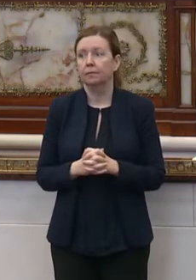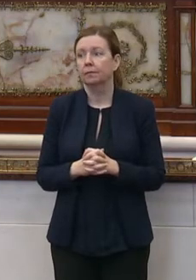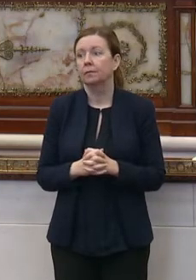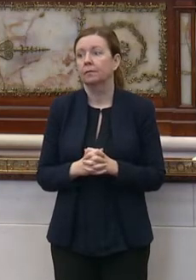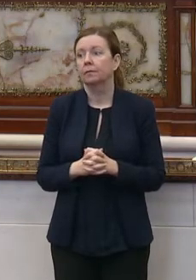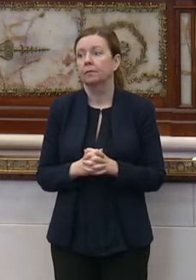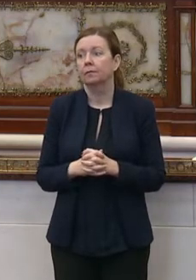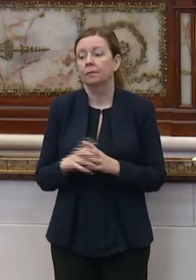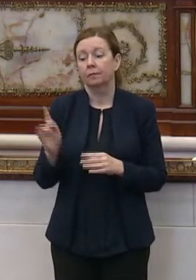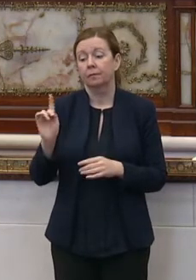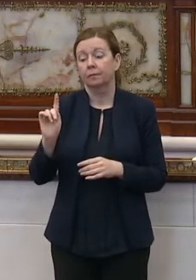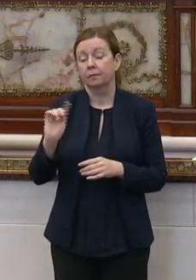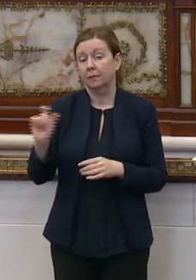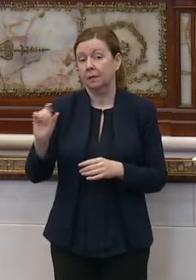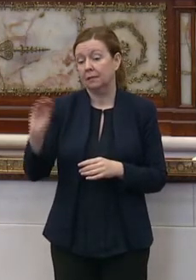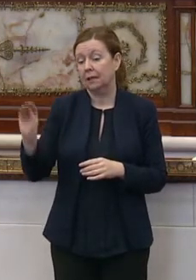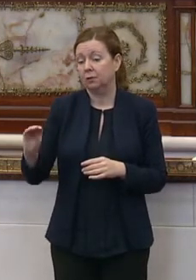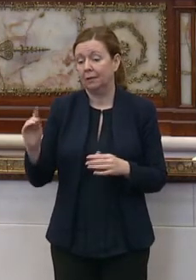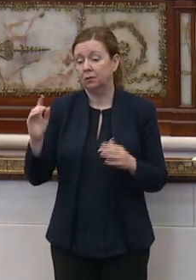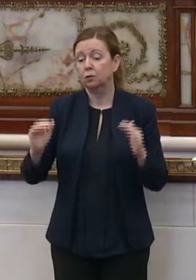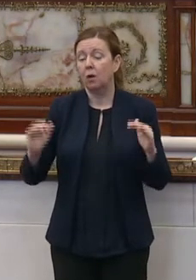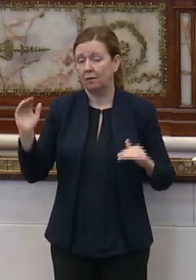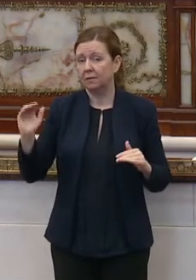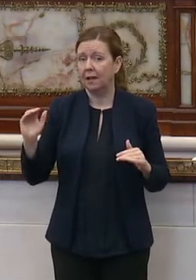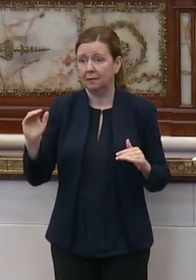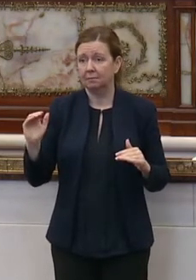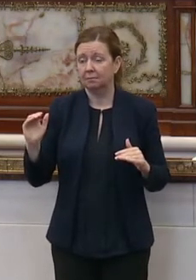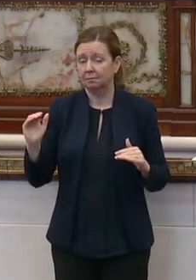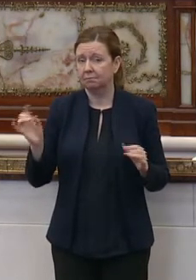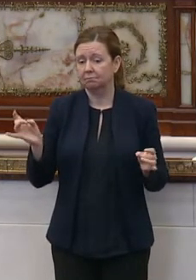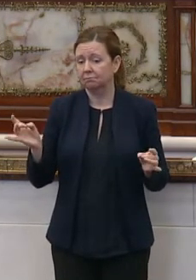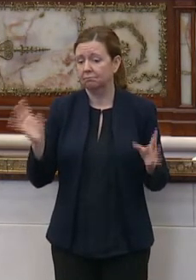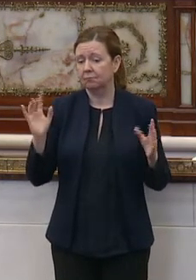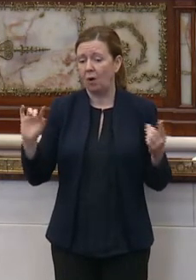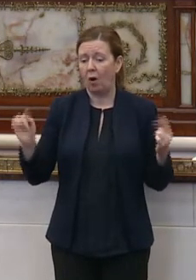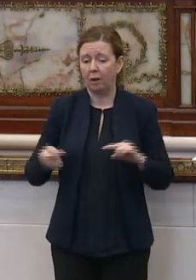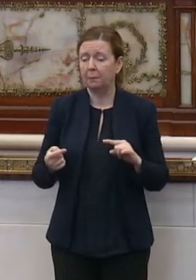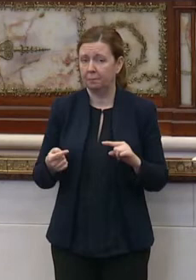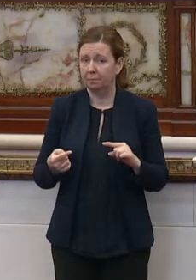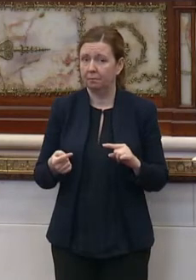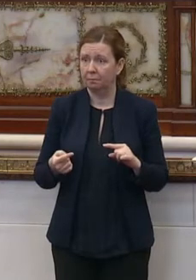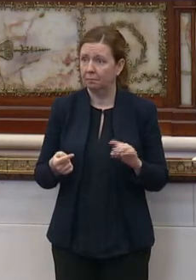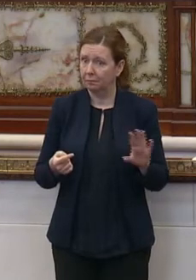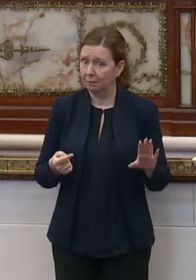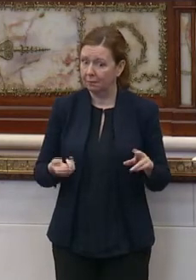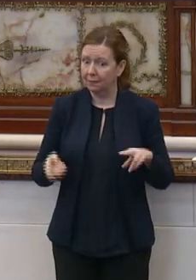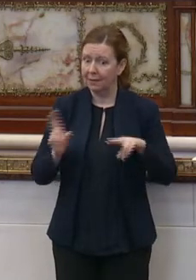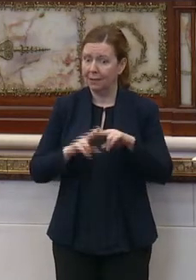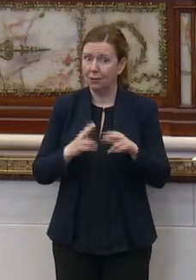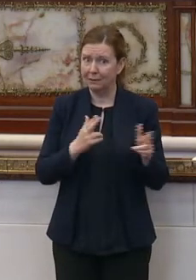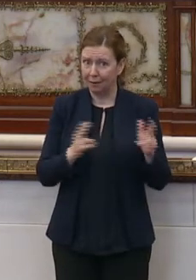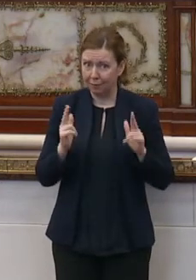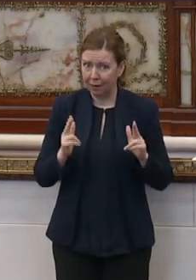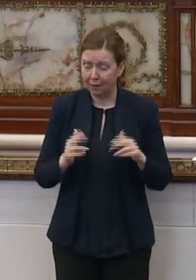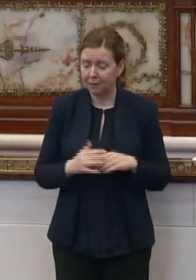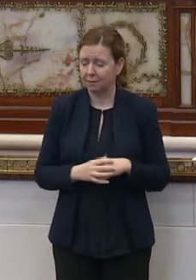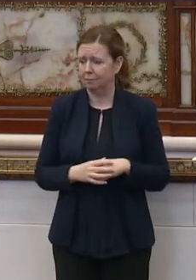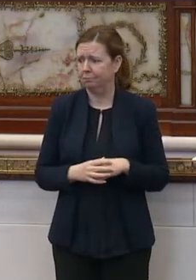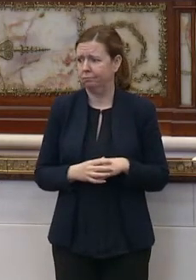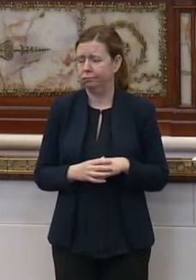this tax rate to offset the tremendous harm and talk about the increase in gun violence,